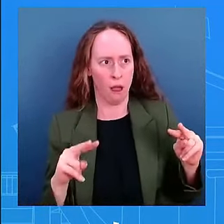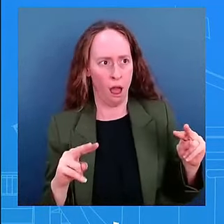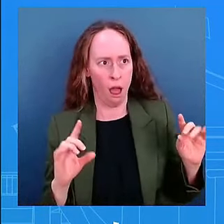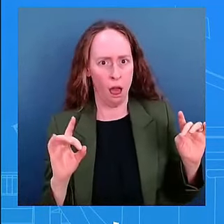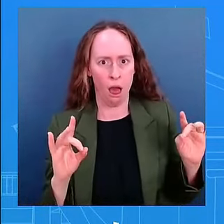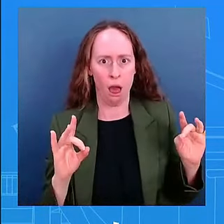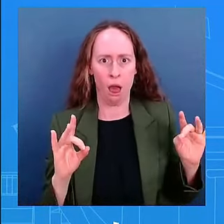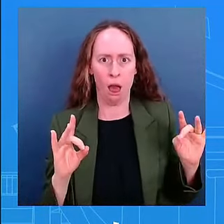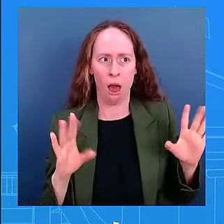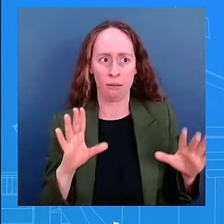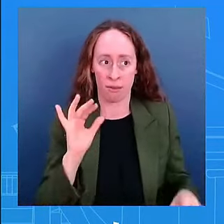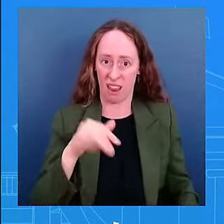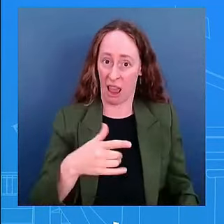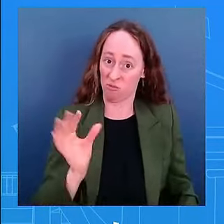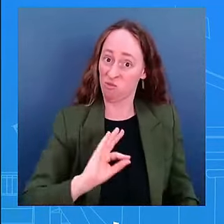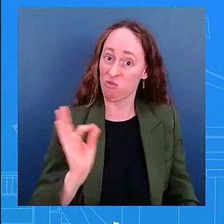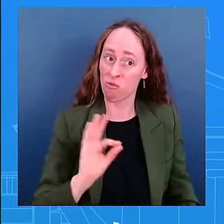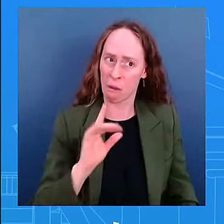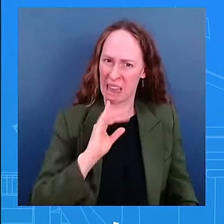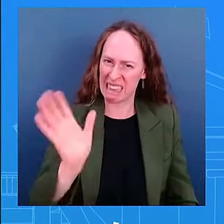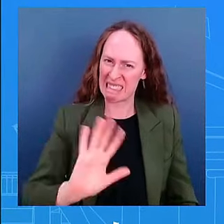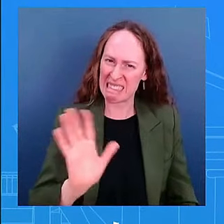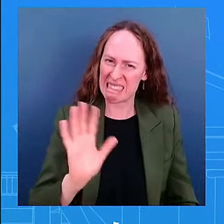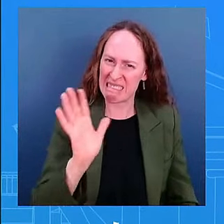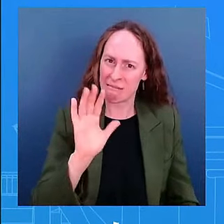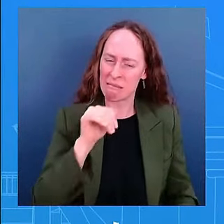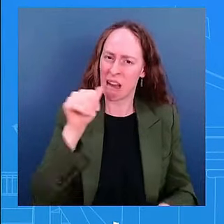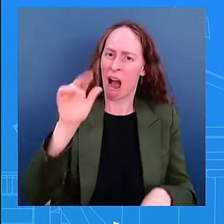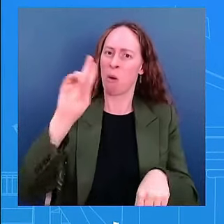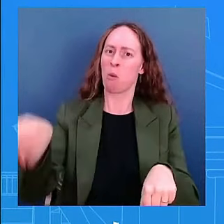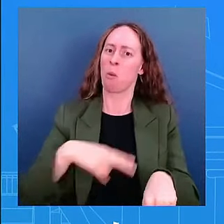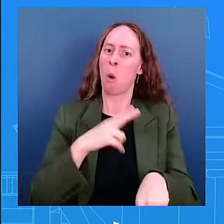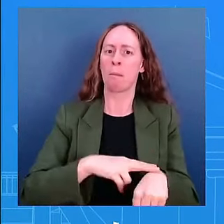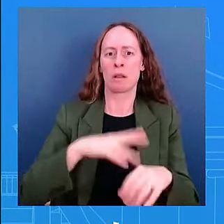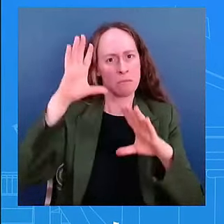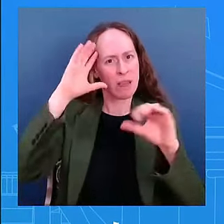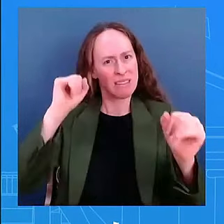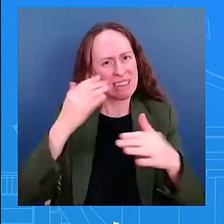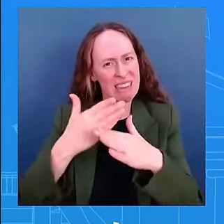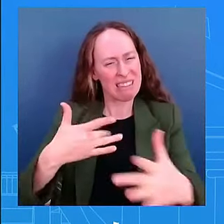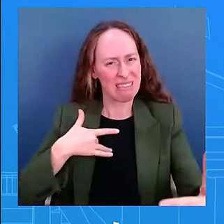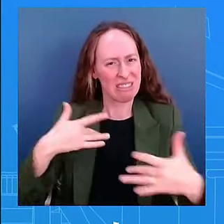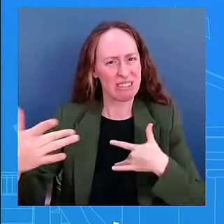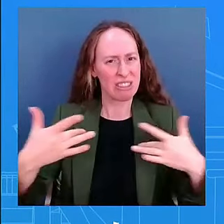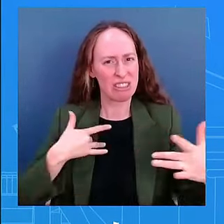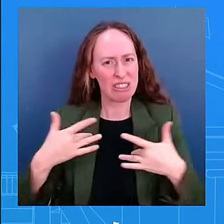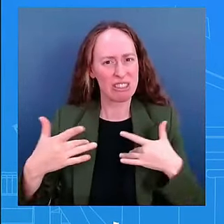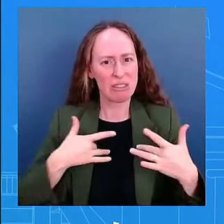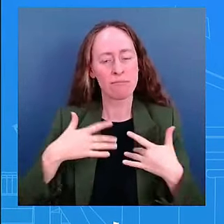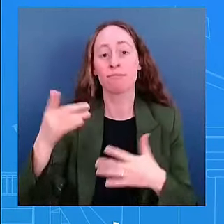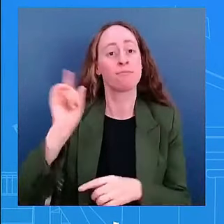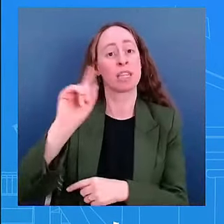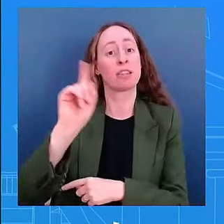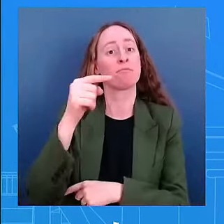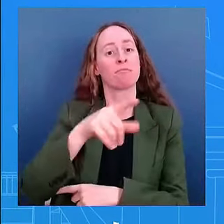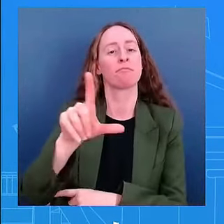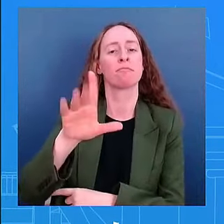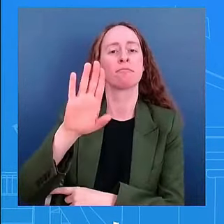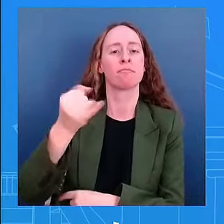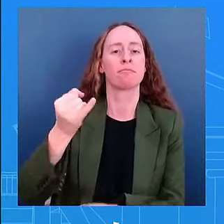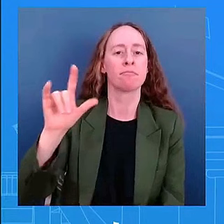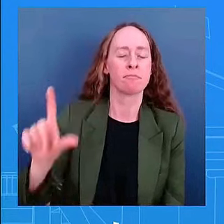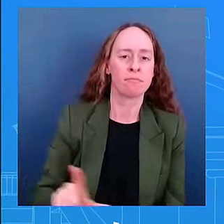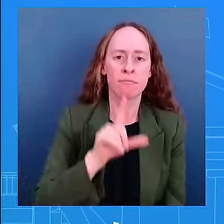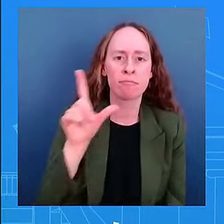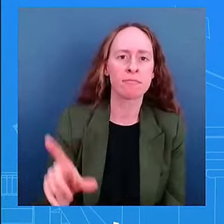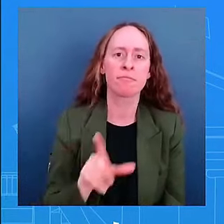the president spoke to that at length uh he he went to the lbj library because of the historic nature of that of that